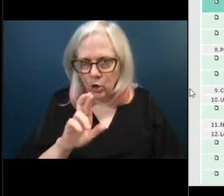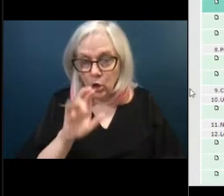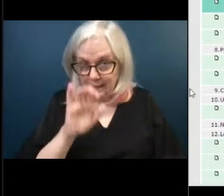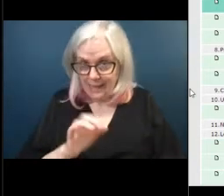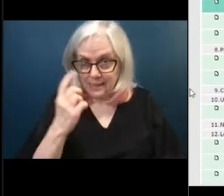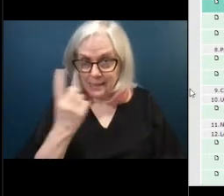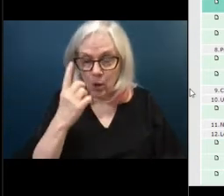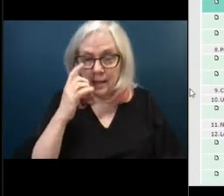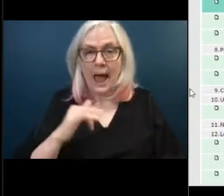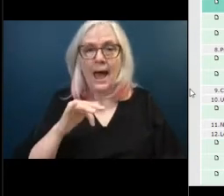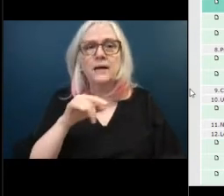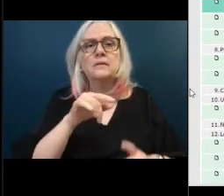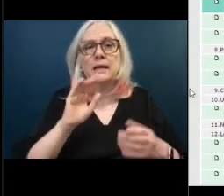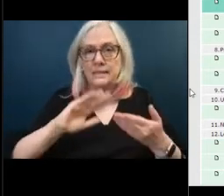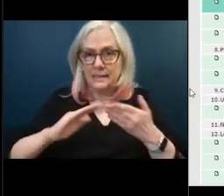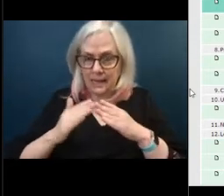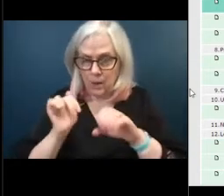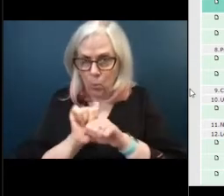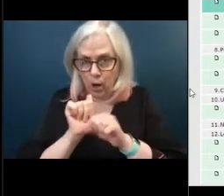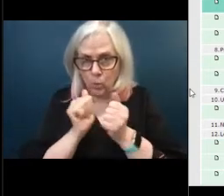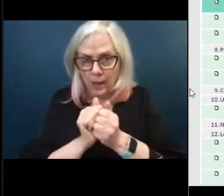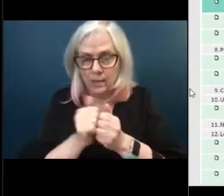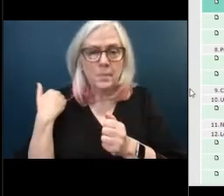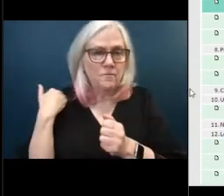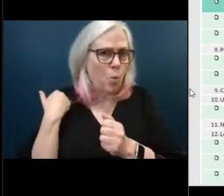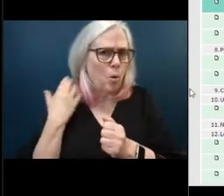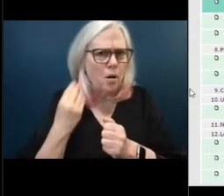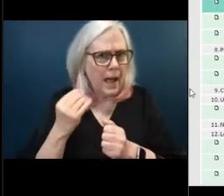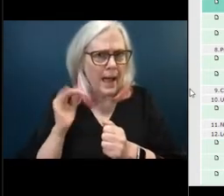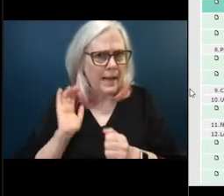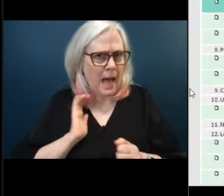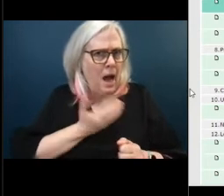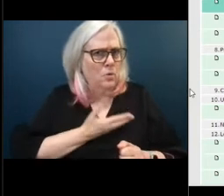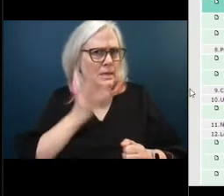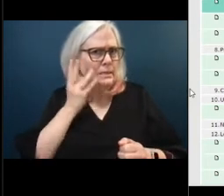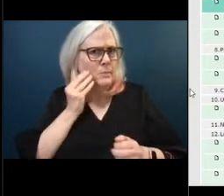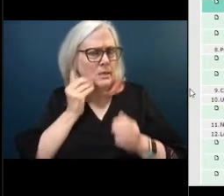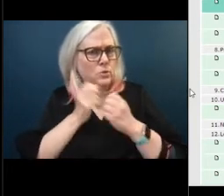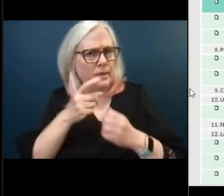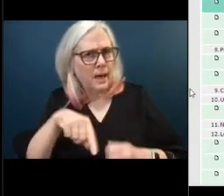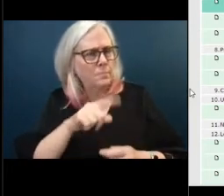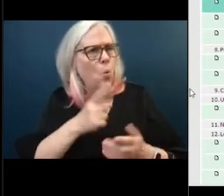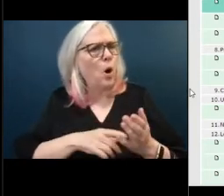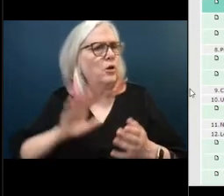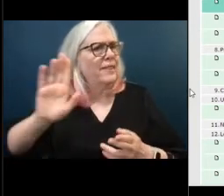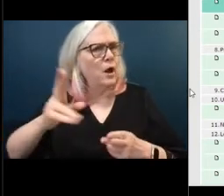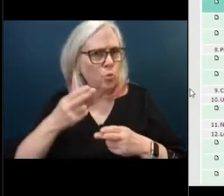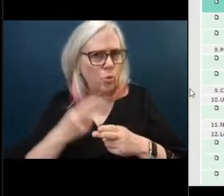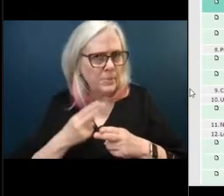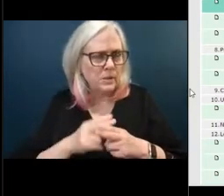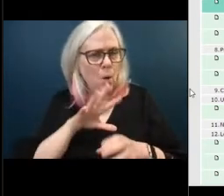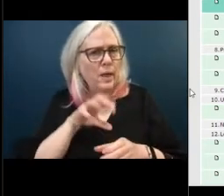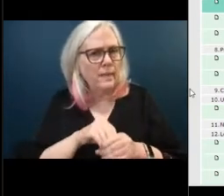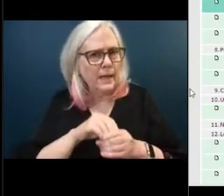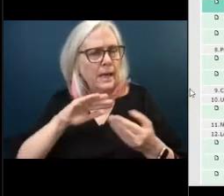worked with was our experience with them what is their um what is their reputation the community as far as